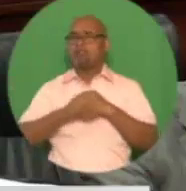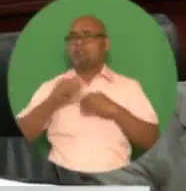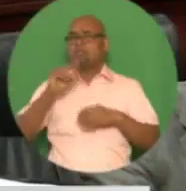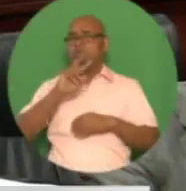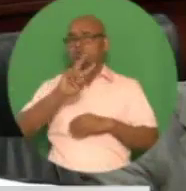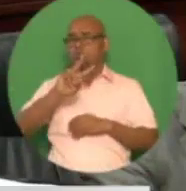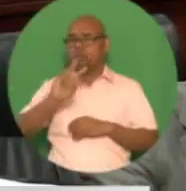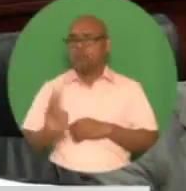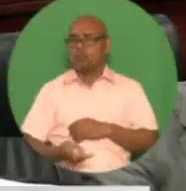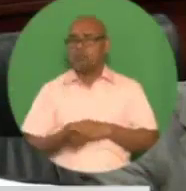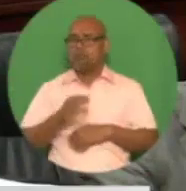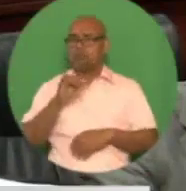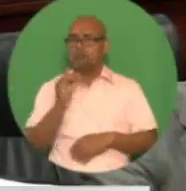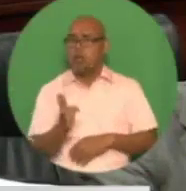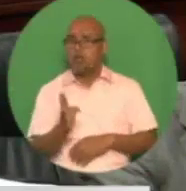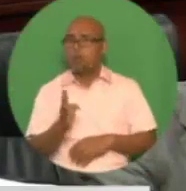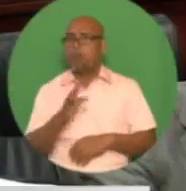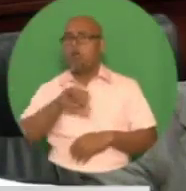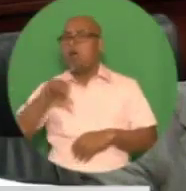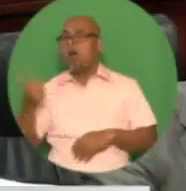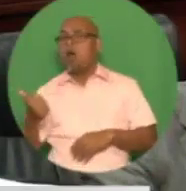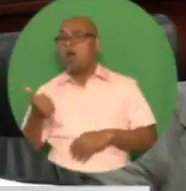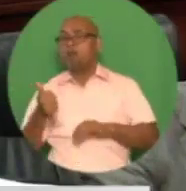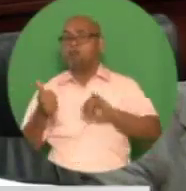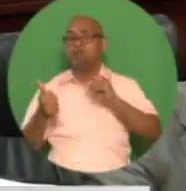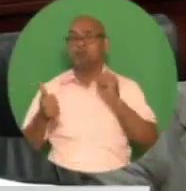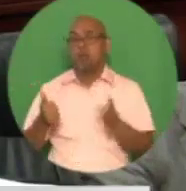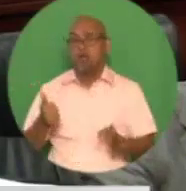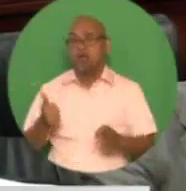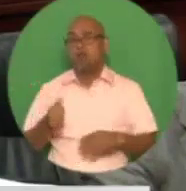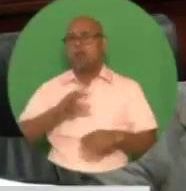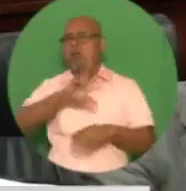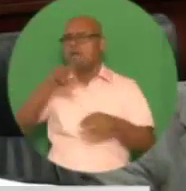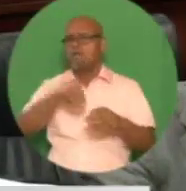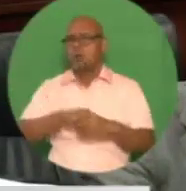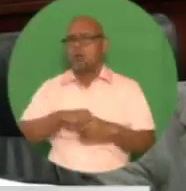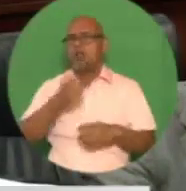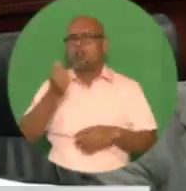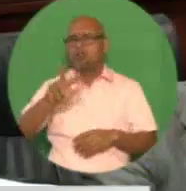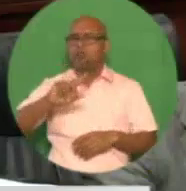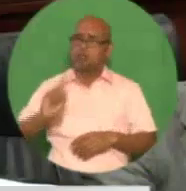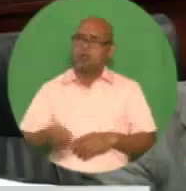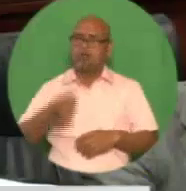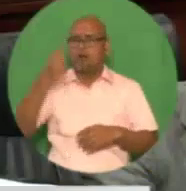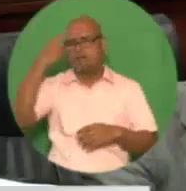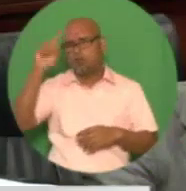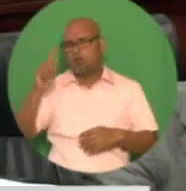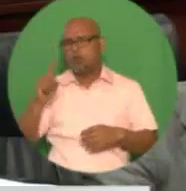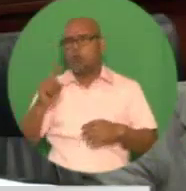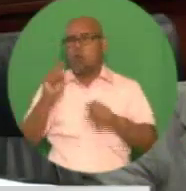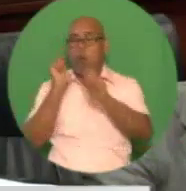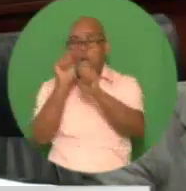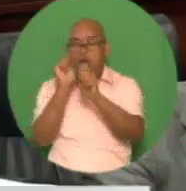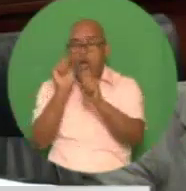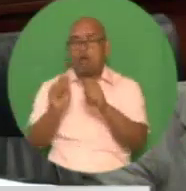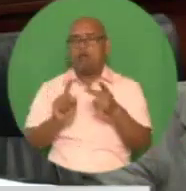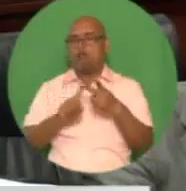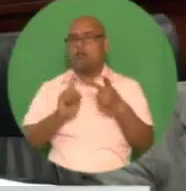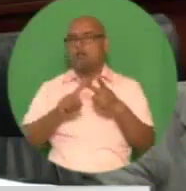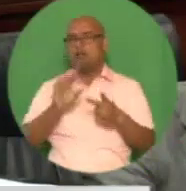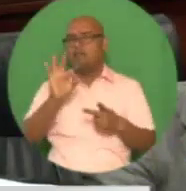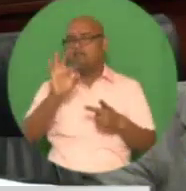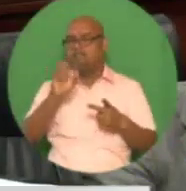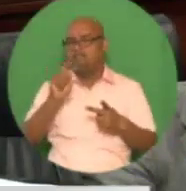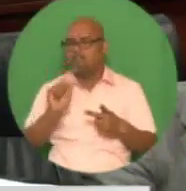and 13,000 indirect jobs, including for fitters, fabricators, electricians,